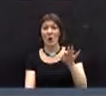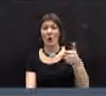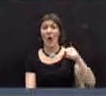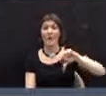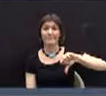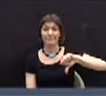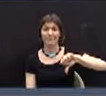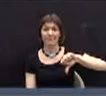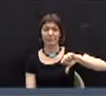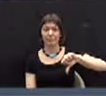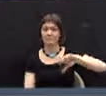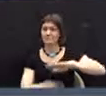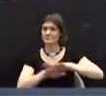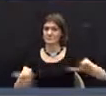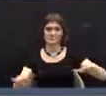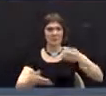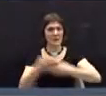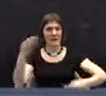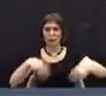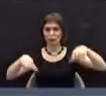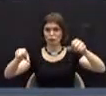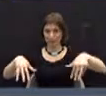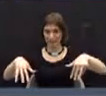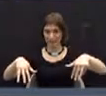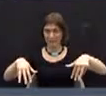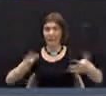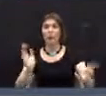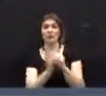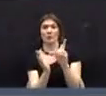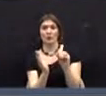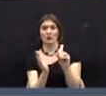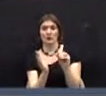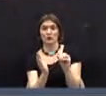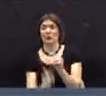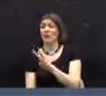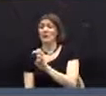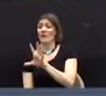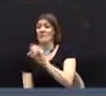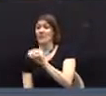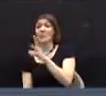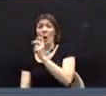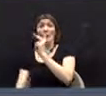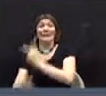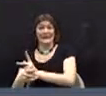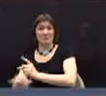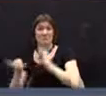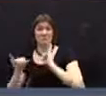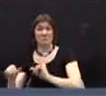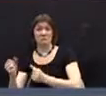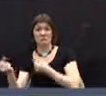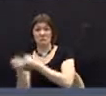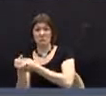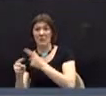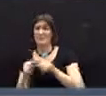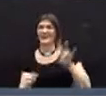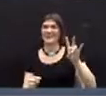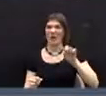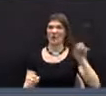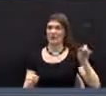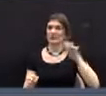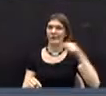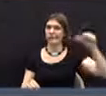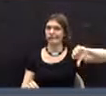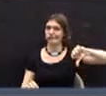to overturn that budget, and around 450 voted to endorse that budget as